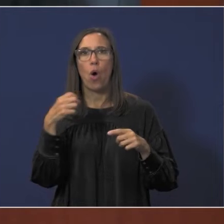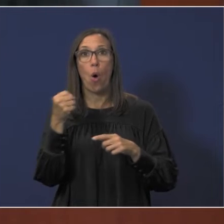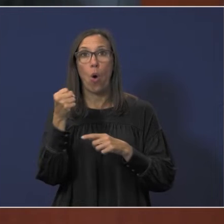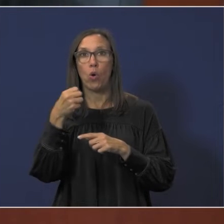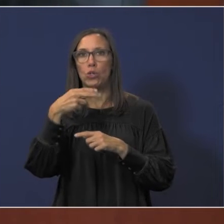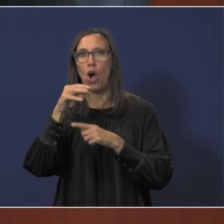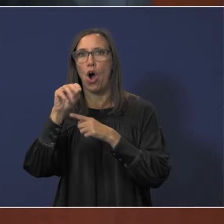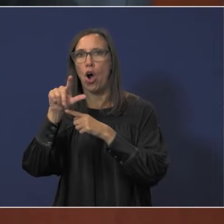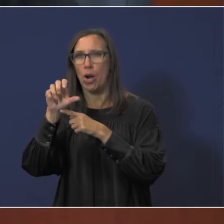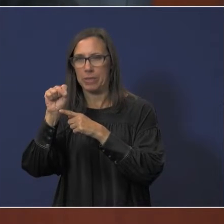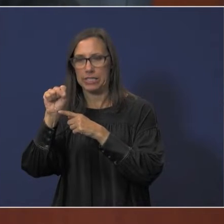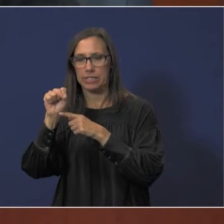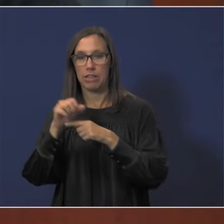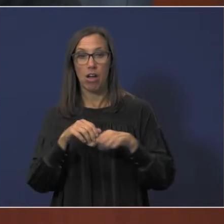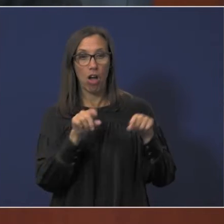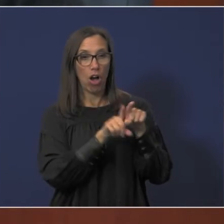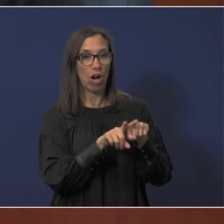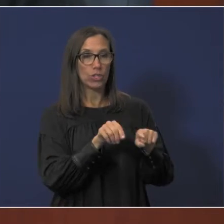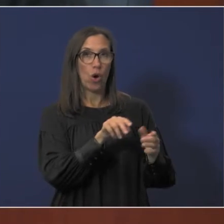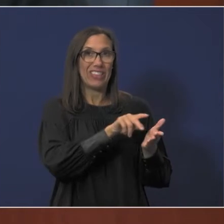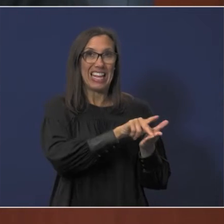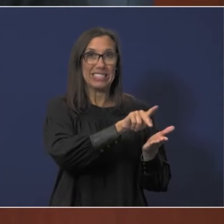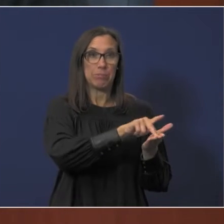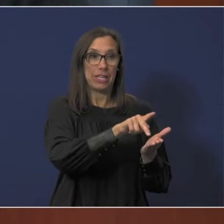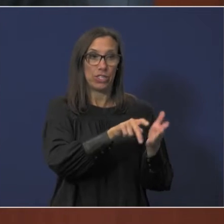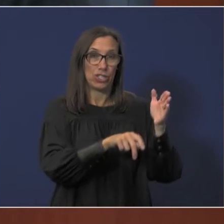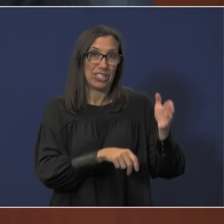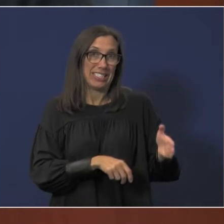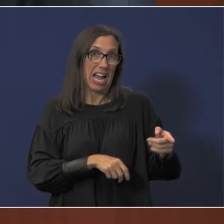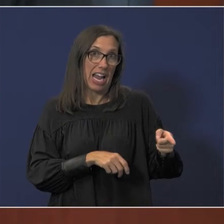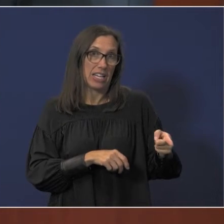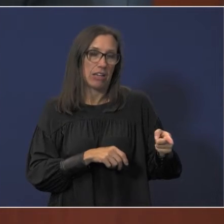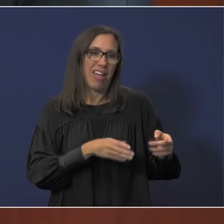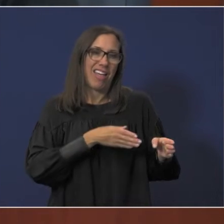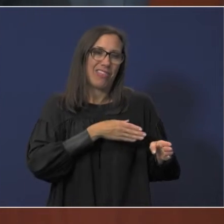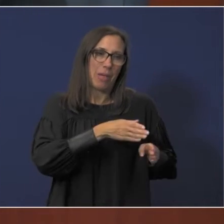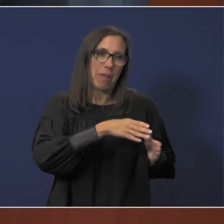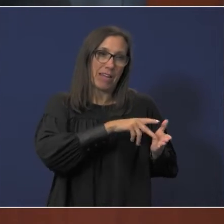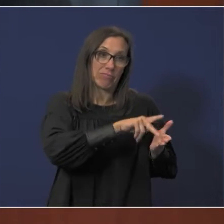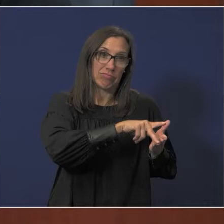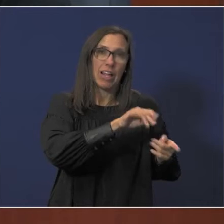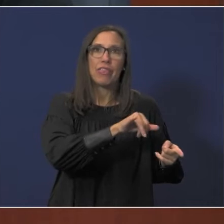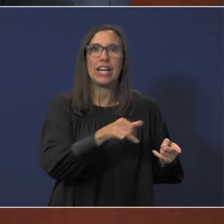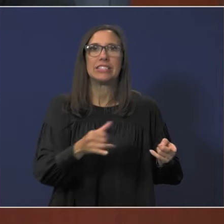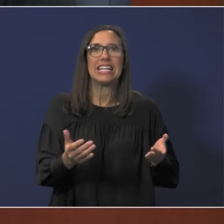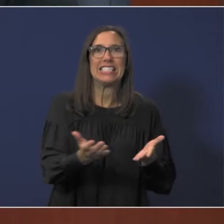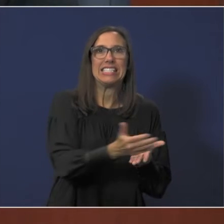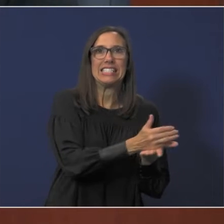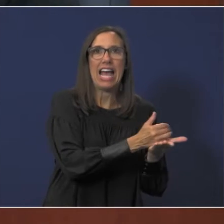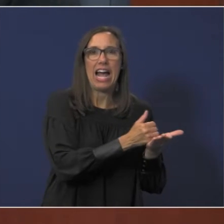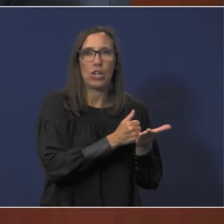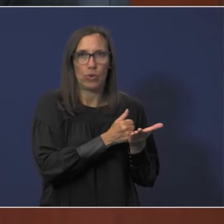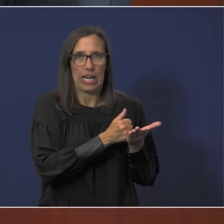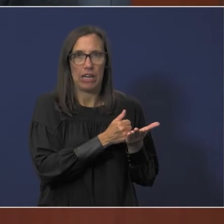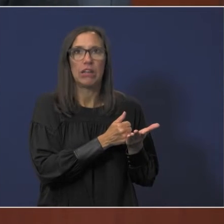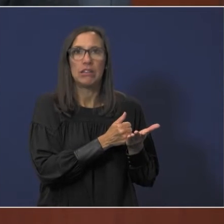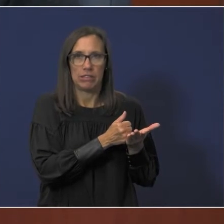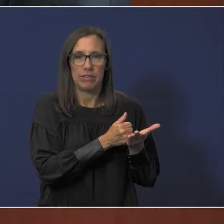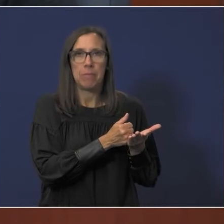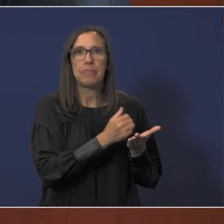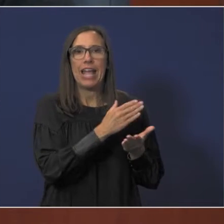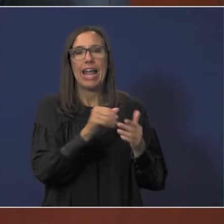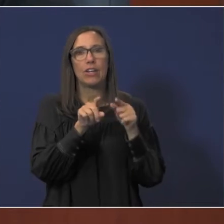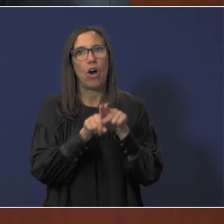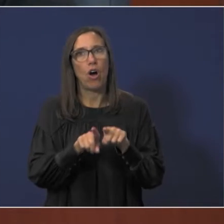and then also on the expenditure side the main ones are our salary accrual that we have to do and then